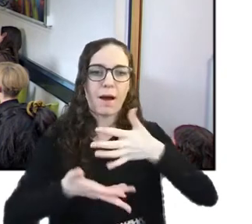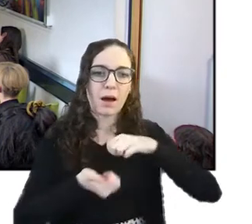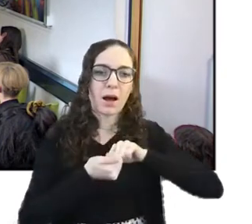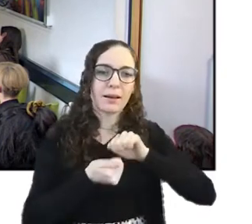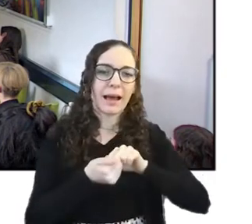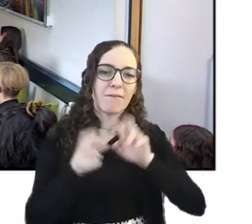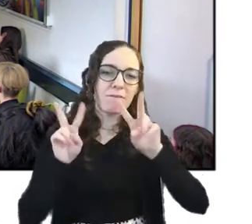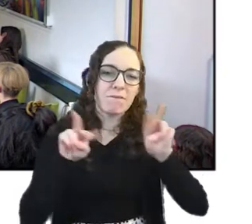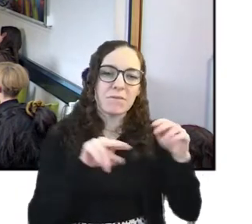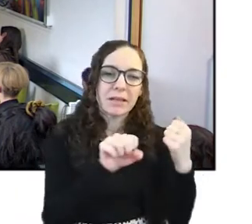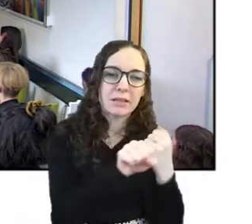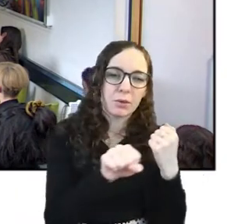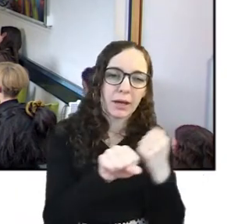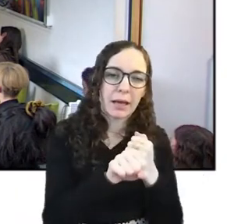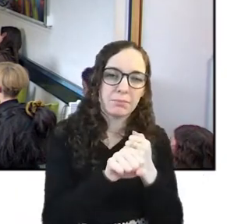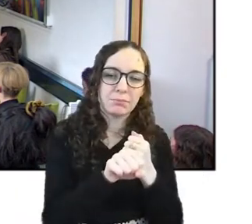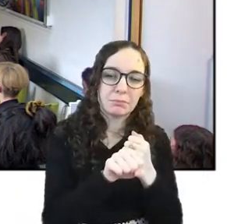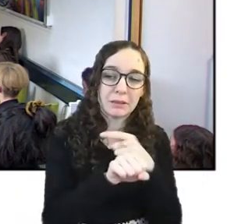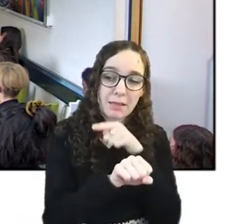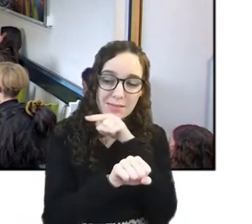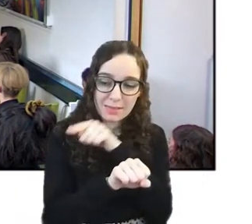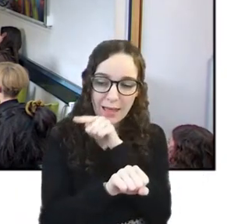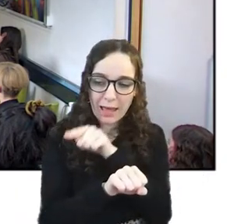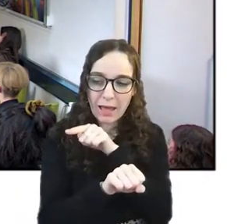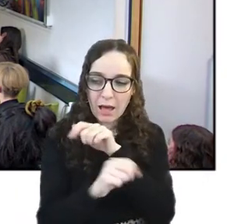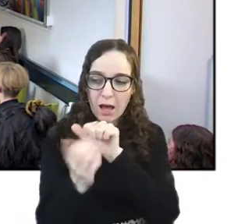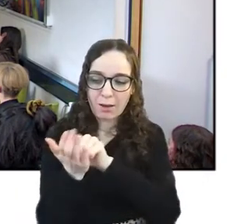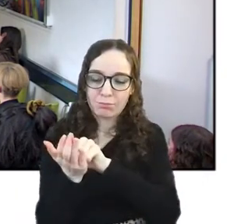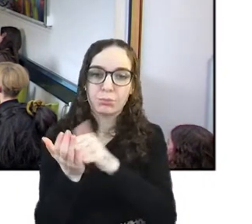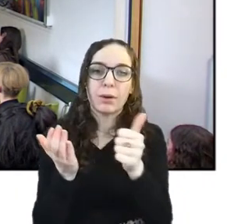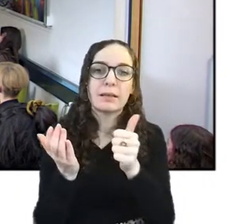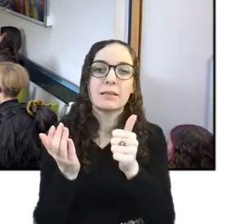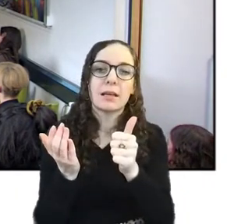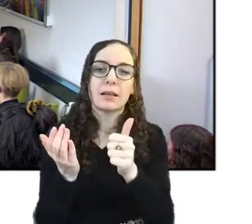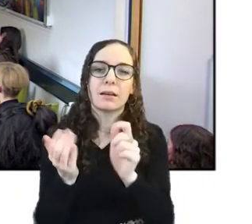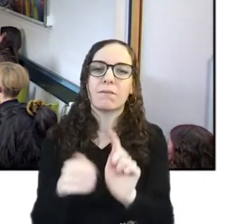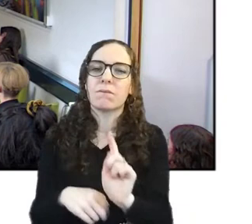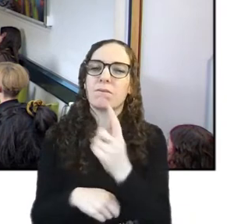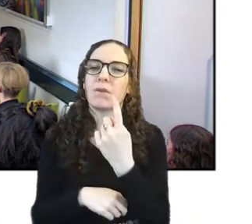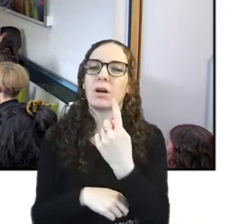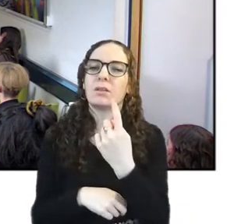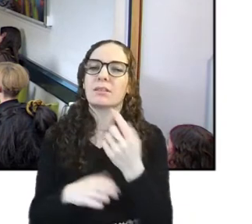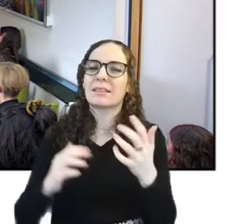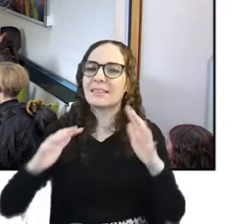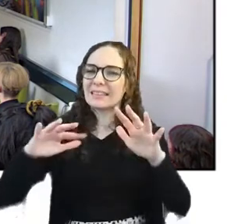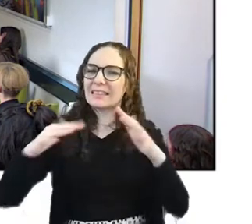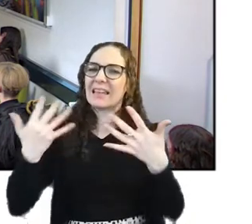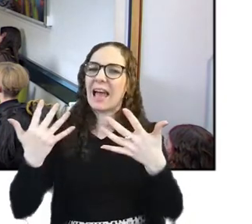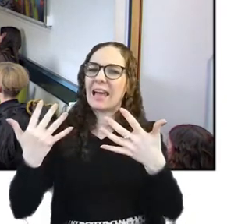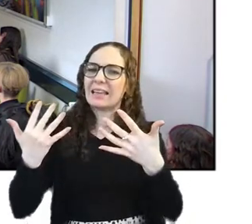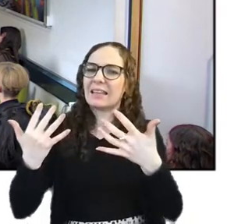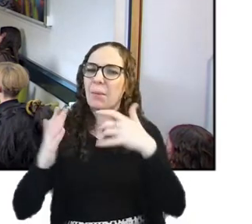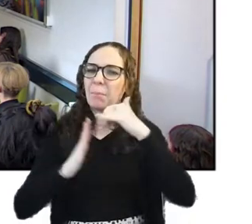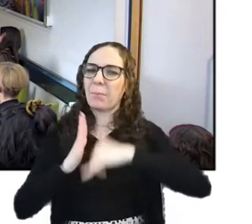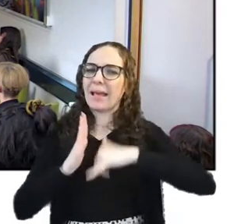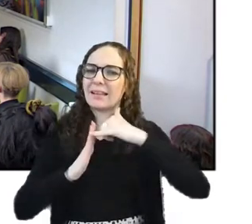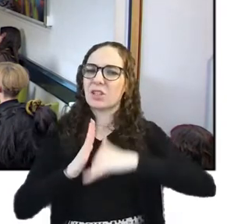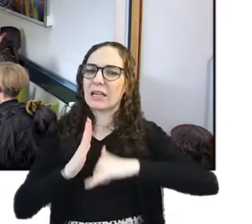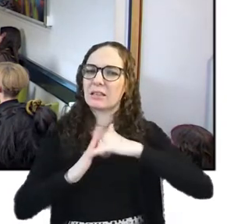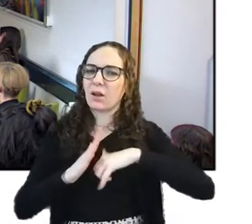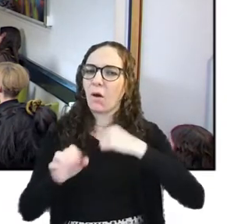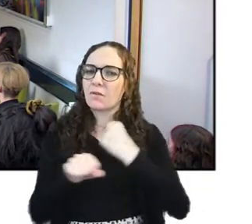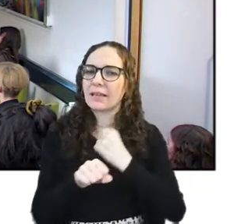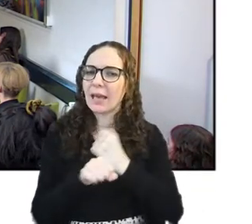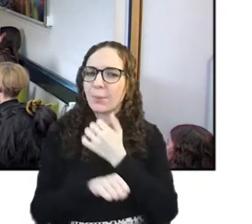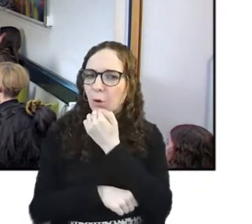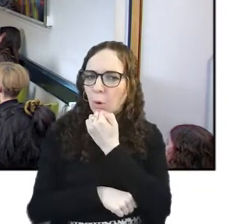printing out the first i think 10 like pages of code of a game um